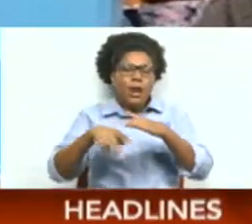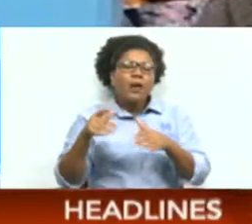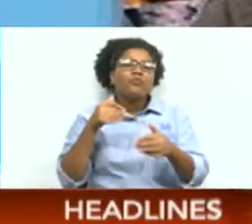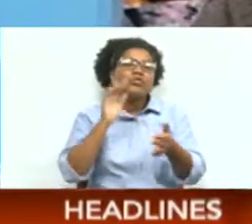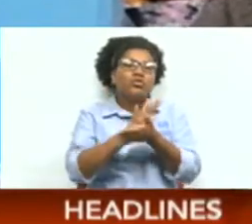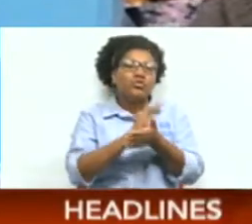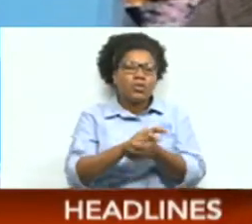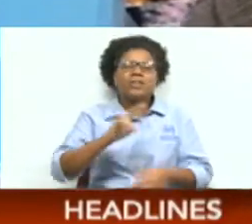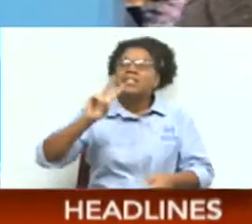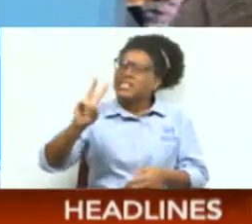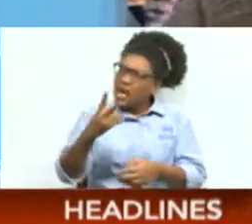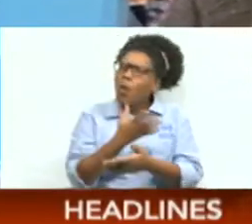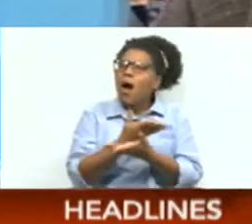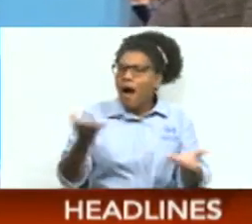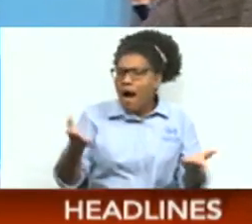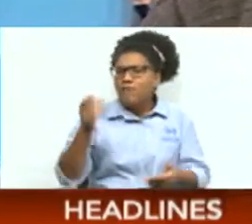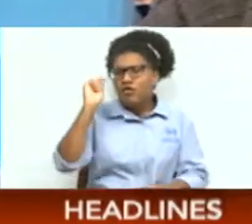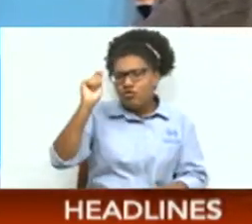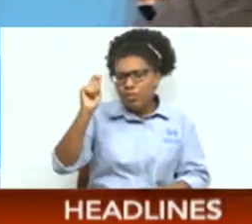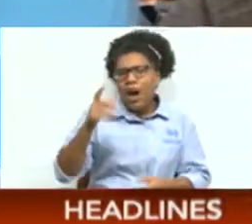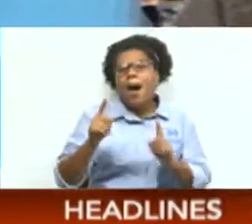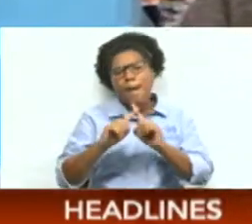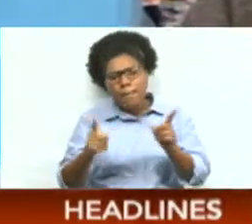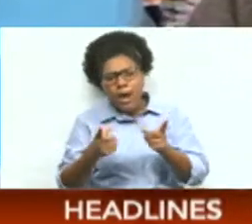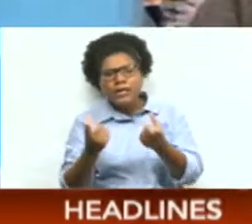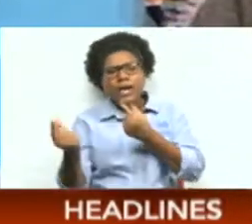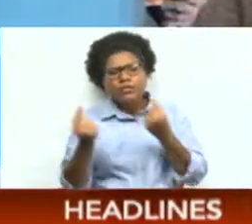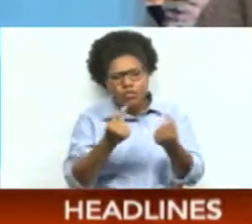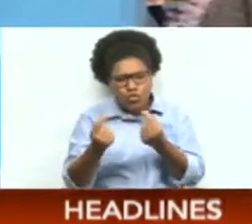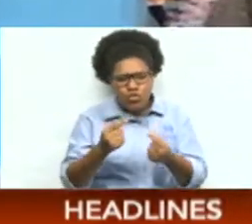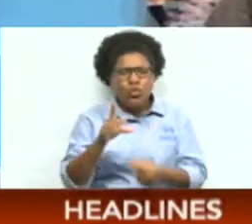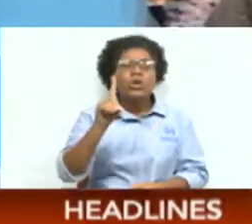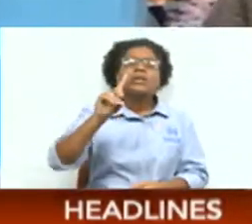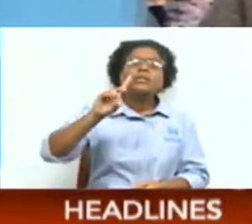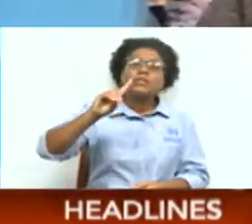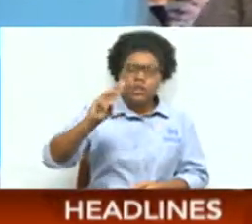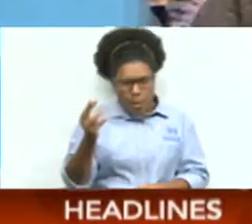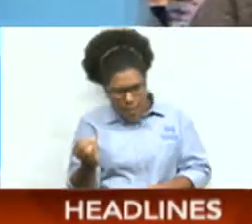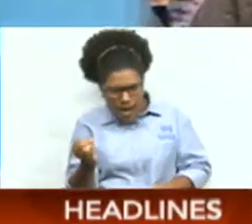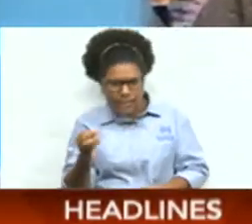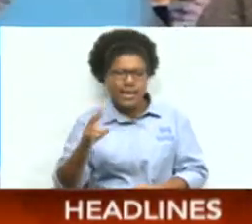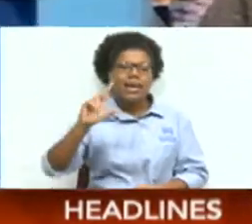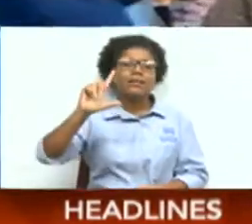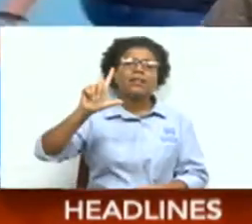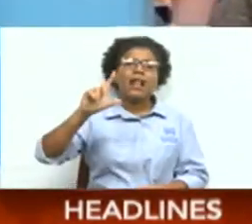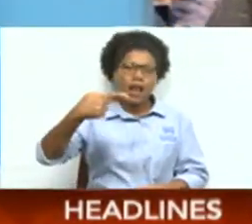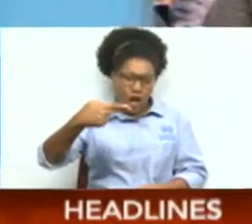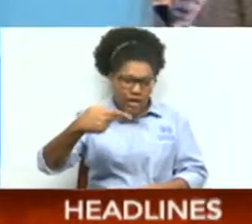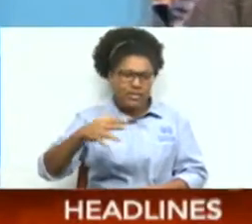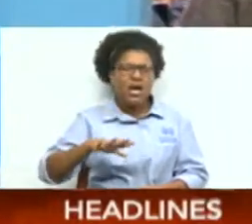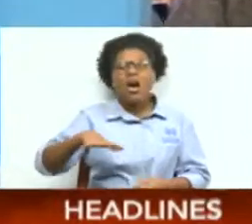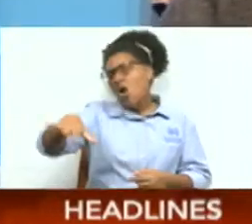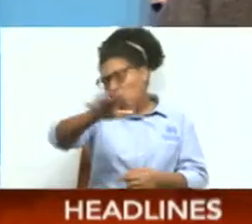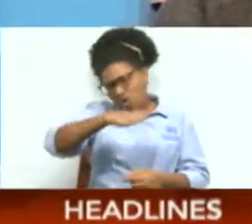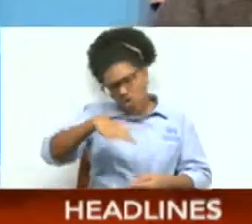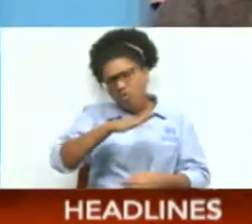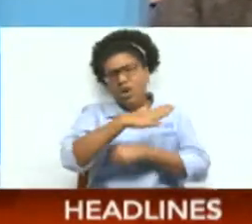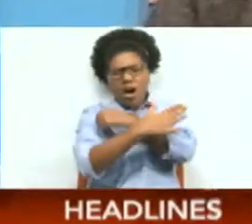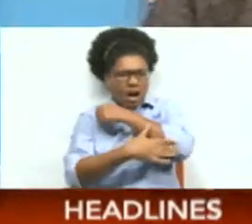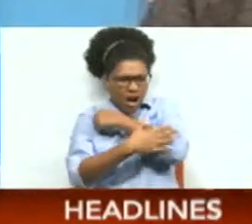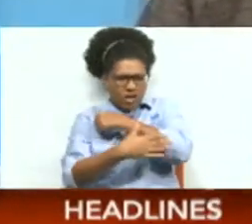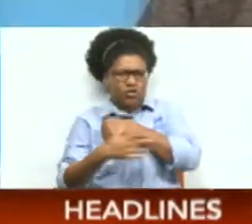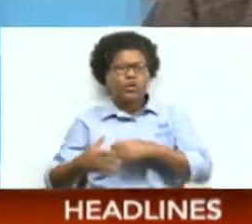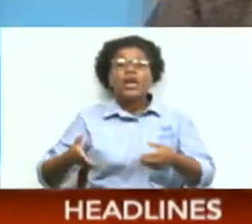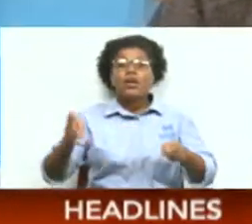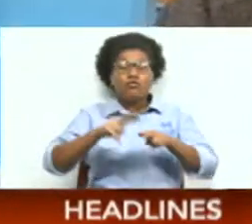is the second one in ARIMA, but I know they have done Diego Martin, La Conqueta, all over the country, is the increased number of